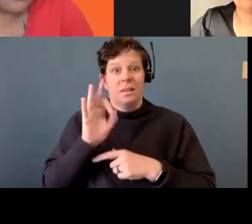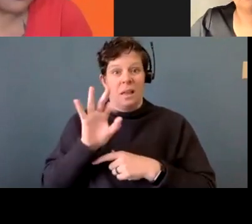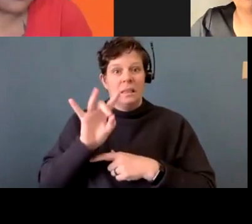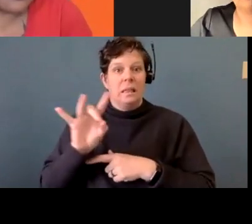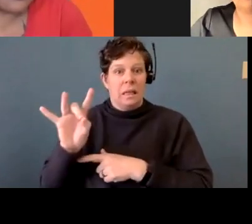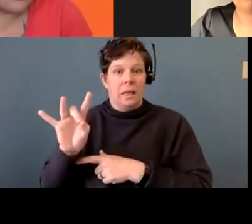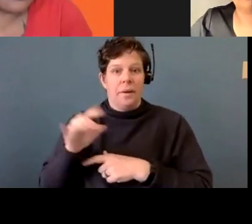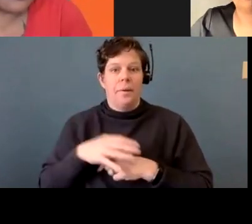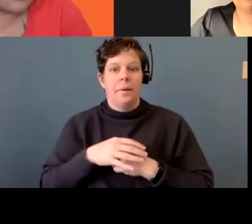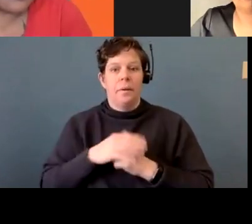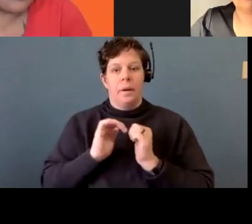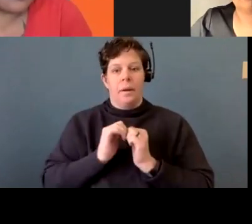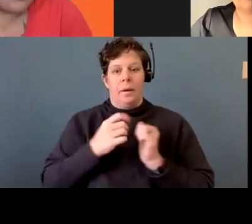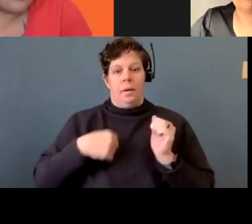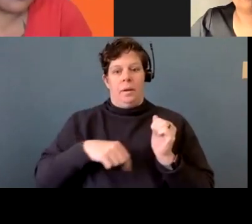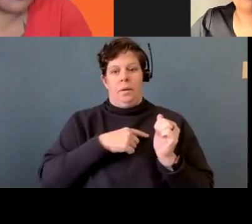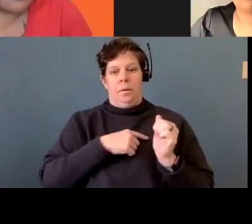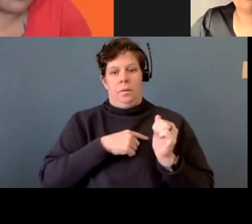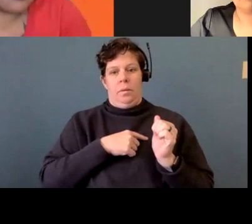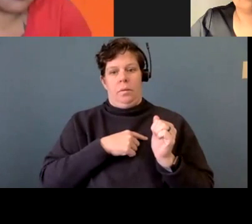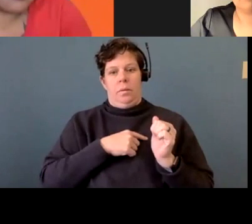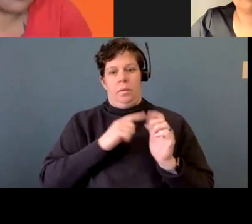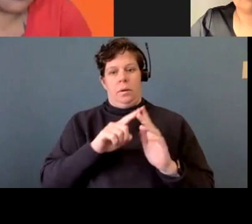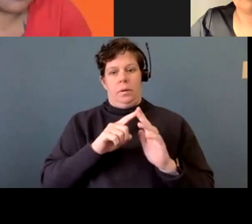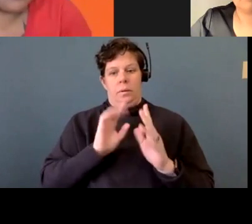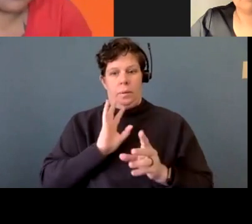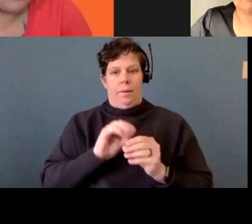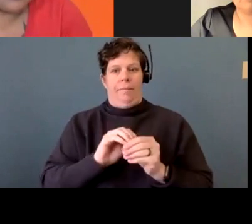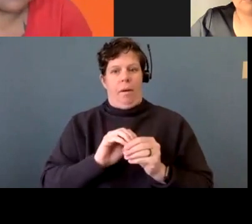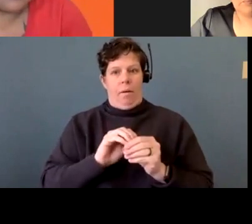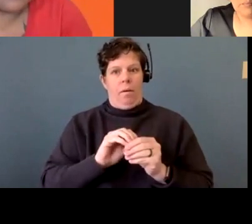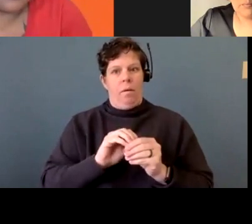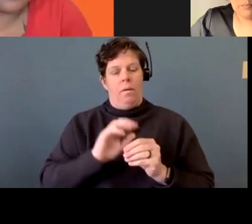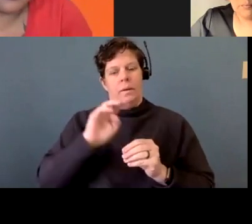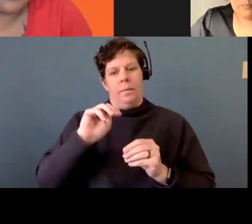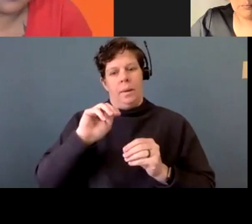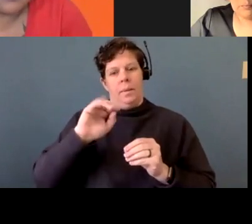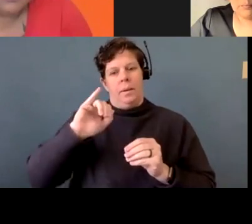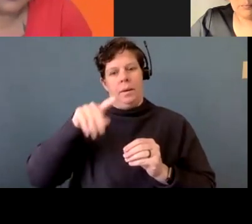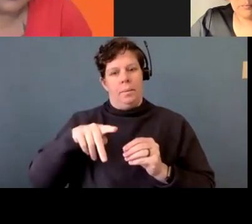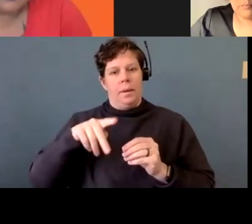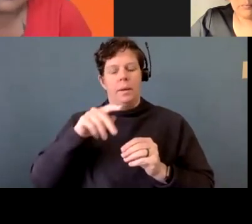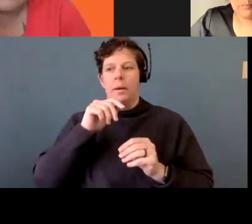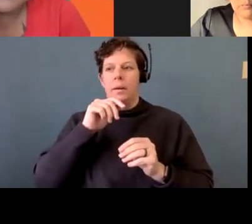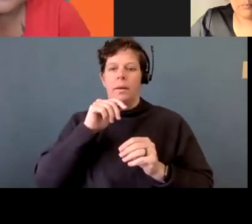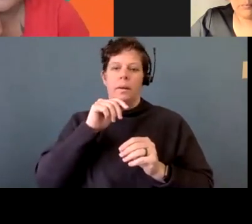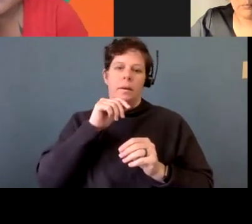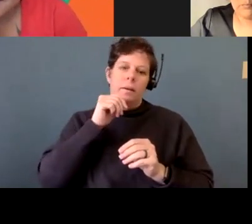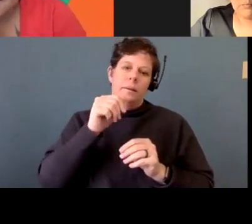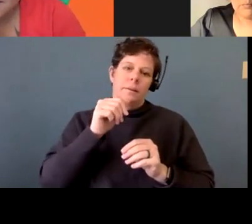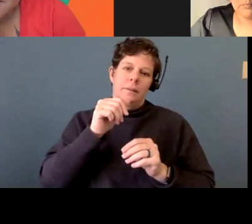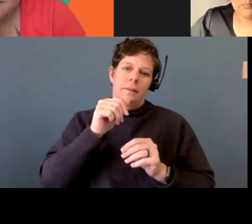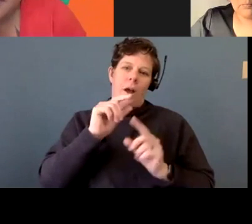that's how our, how we were started in MMIP. Um, it's not one of the groups, of course, that you ever want to join.